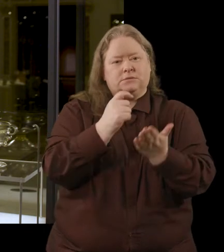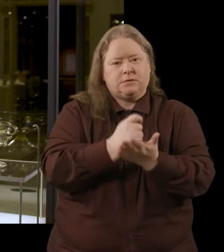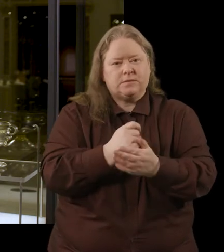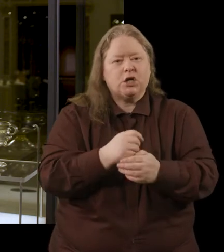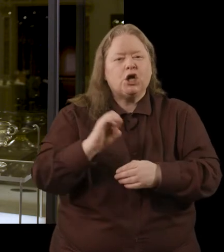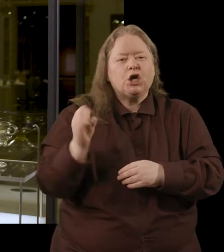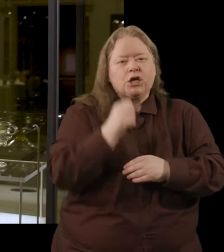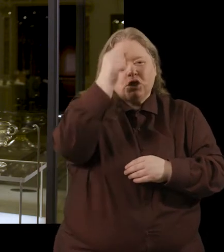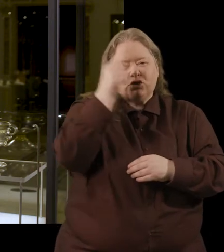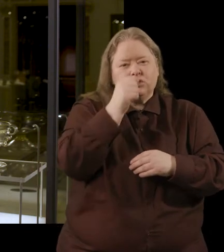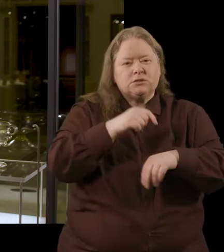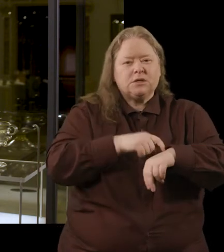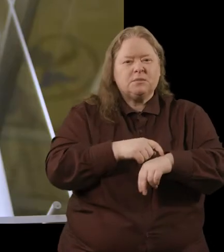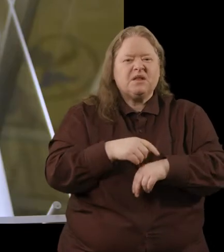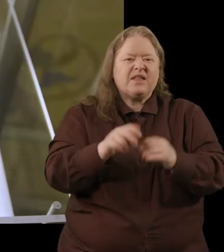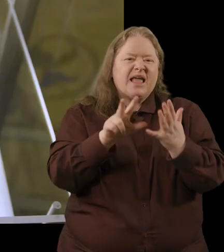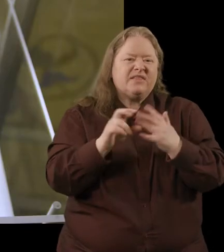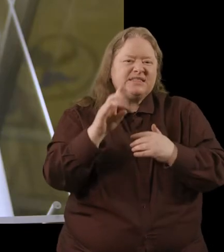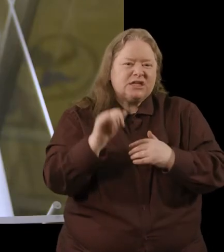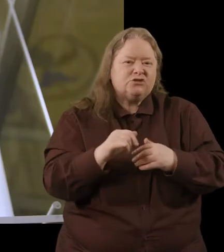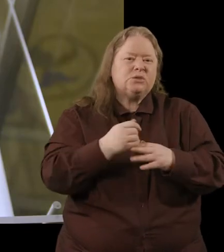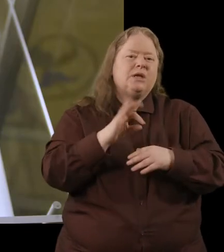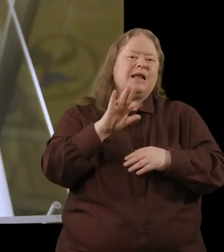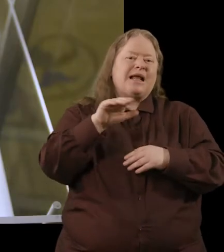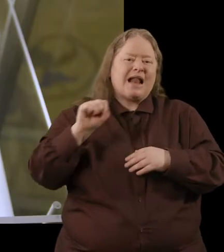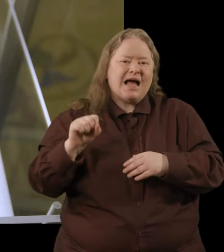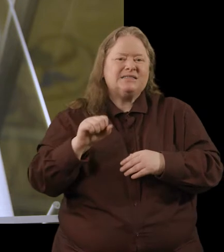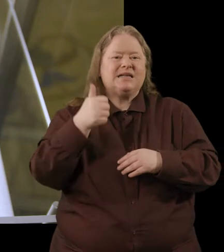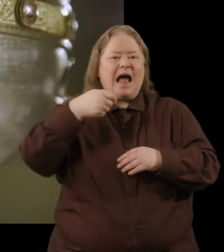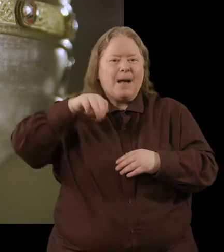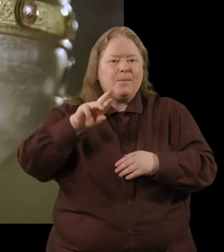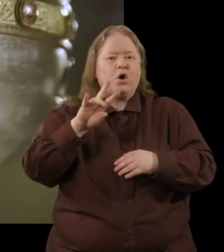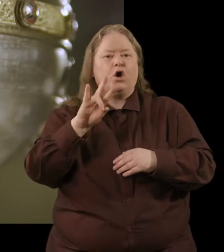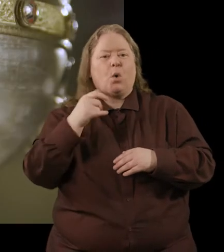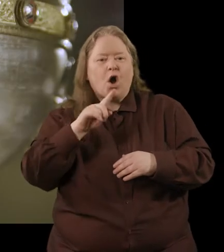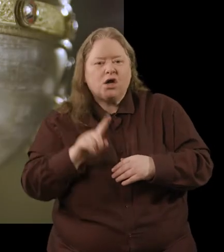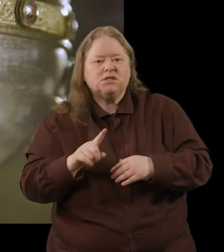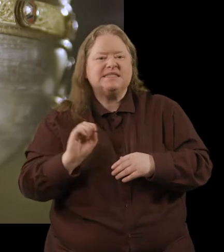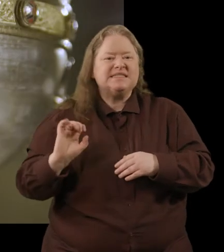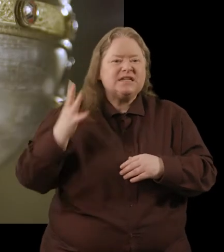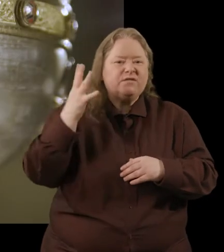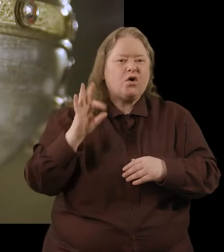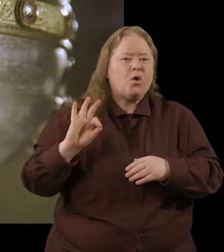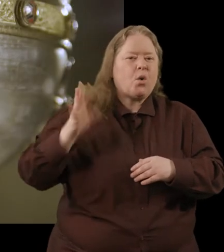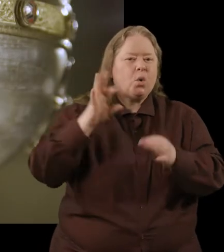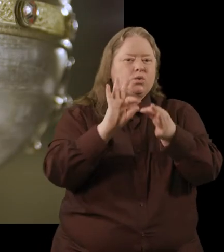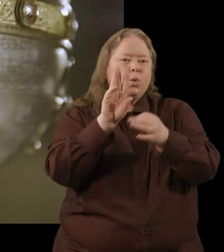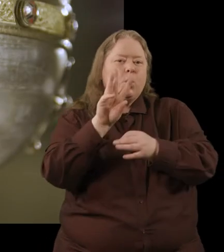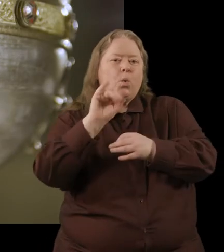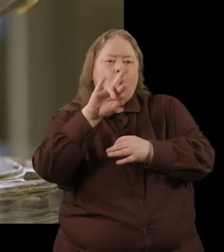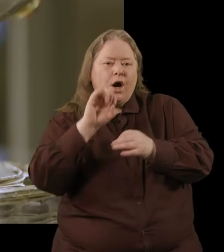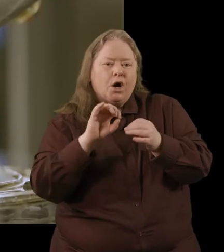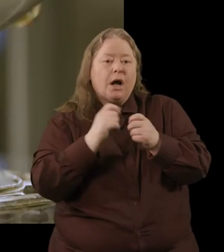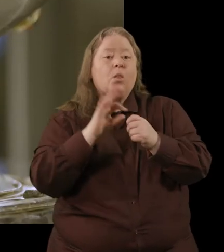early Christian period in the 8th century, including glass, amber, quartz, silver and gold wire.